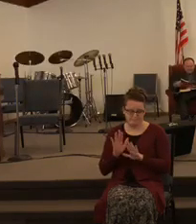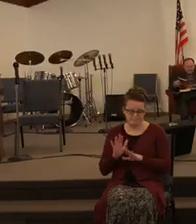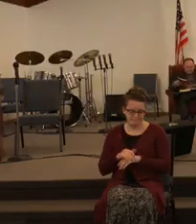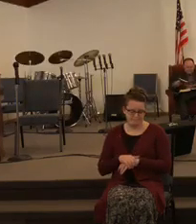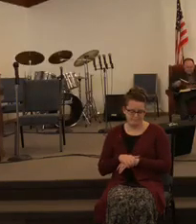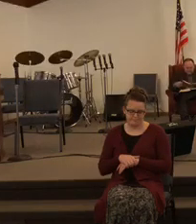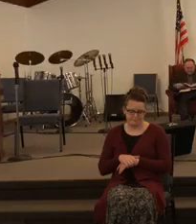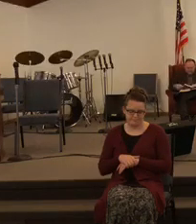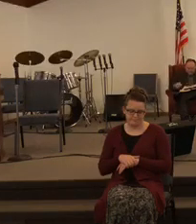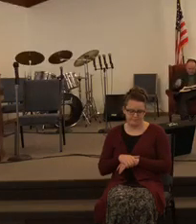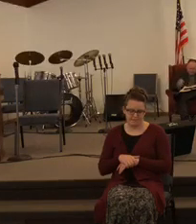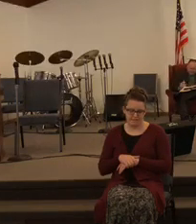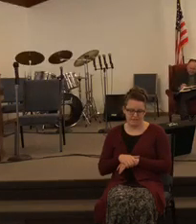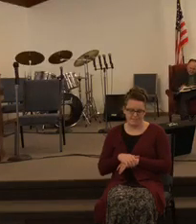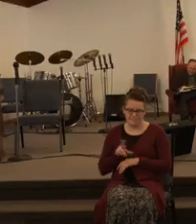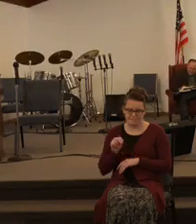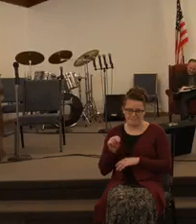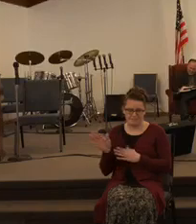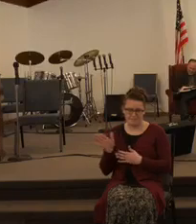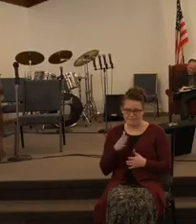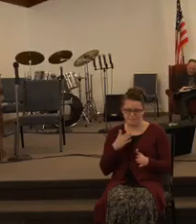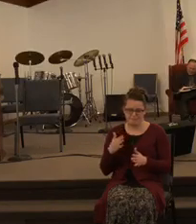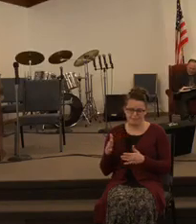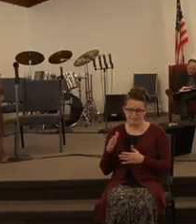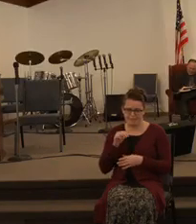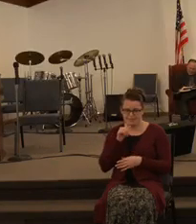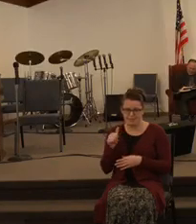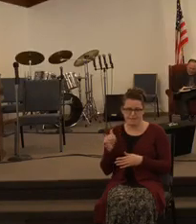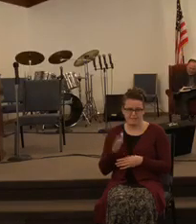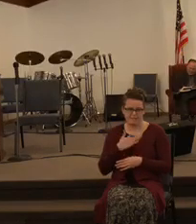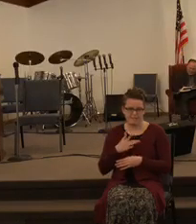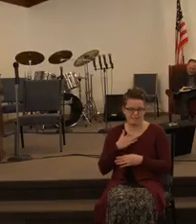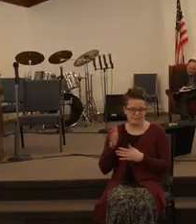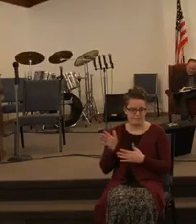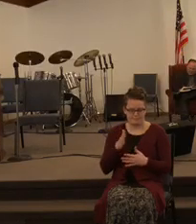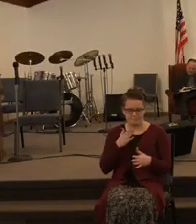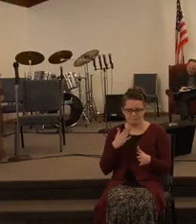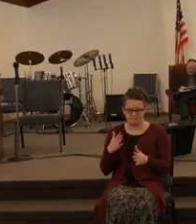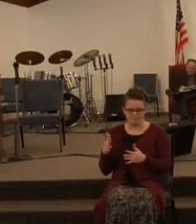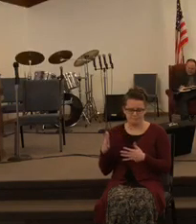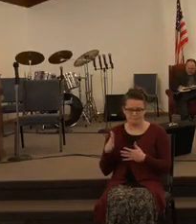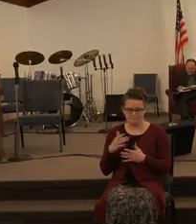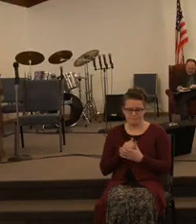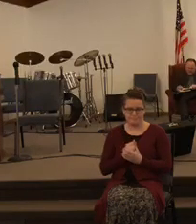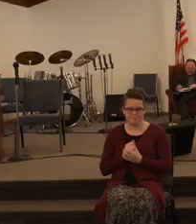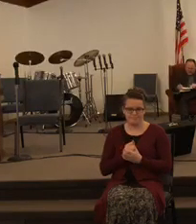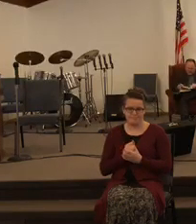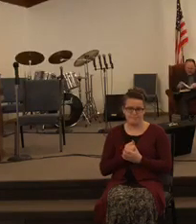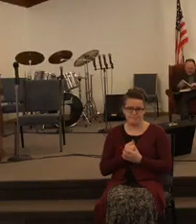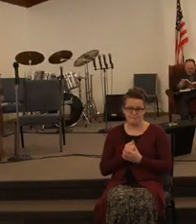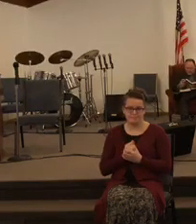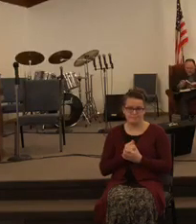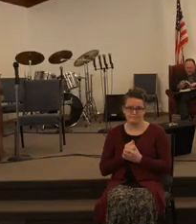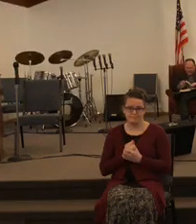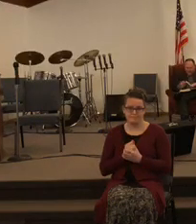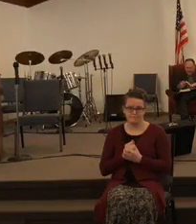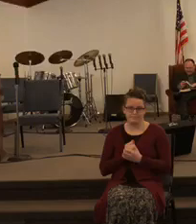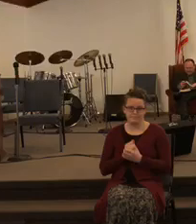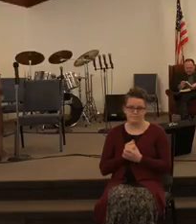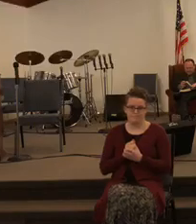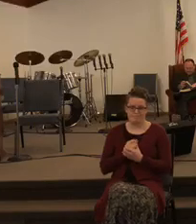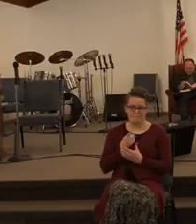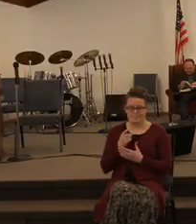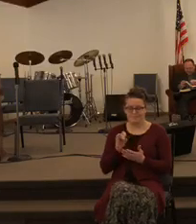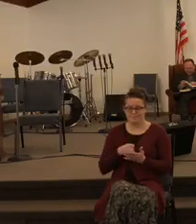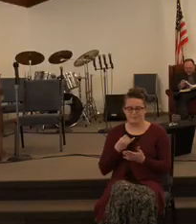there's not going to be any wind you're not going to feel any wind you're not going to feel some front moving through you